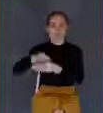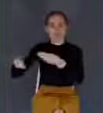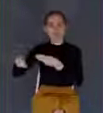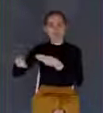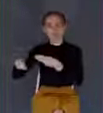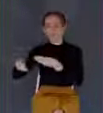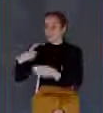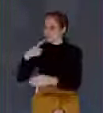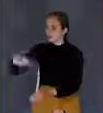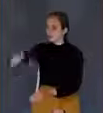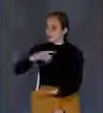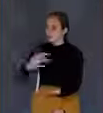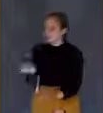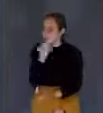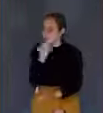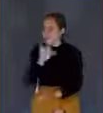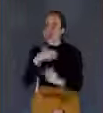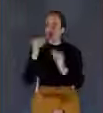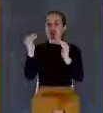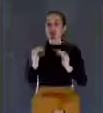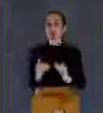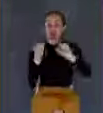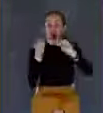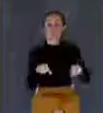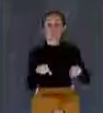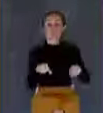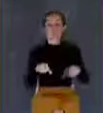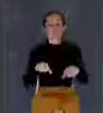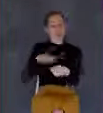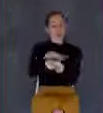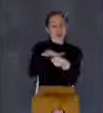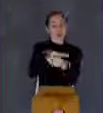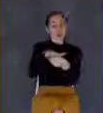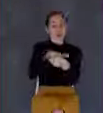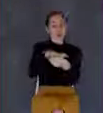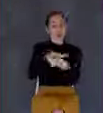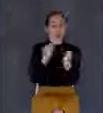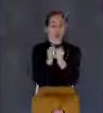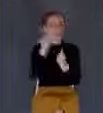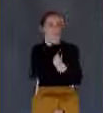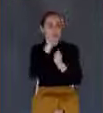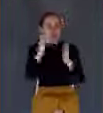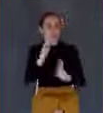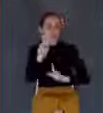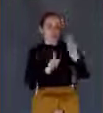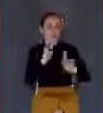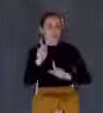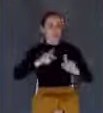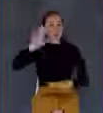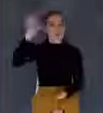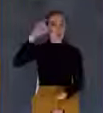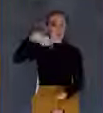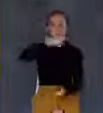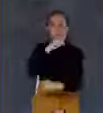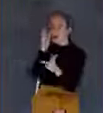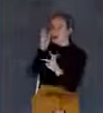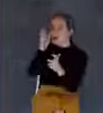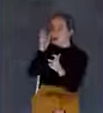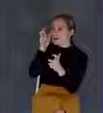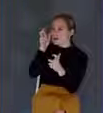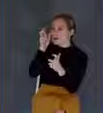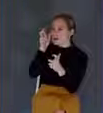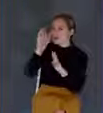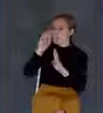took control. And he was there in the court of the Gentiles just teaching. And the Bible says they were hanging on every word that he said. But during the course of his teaching,